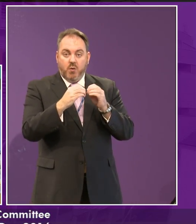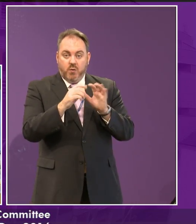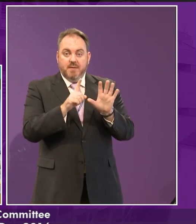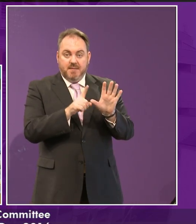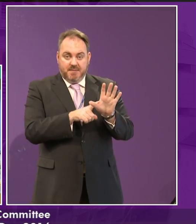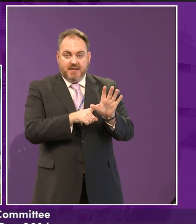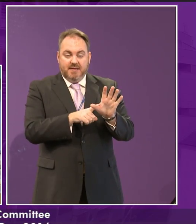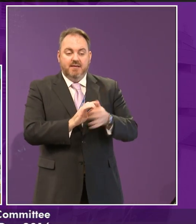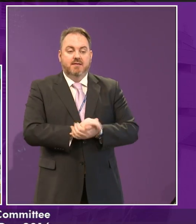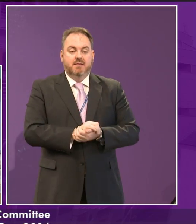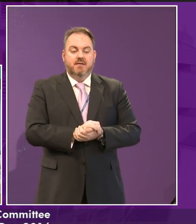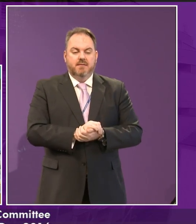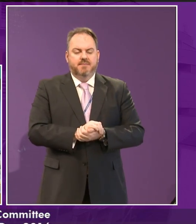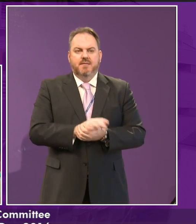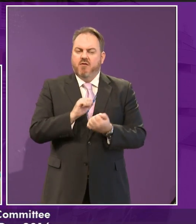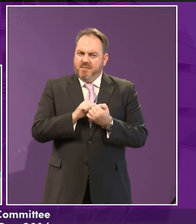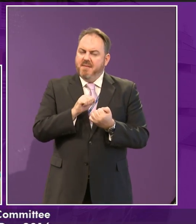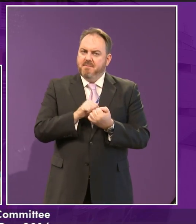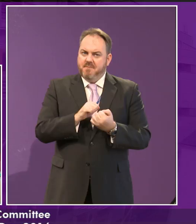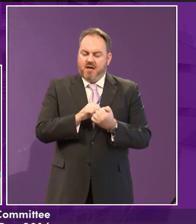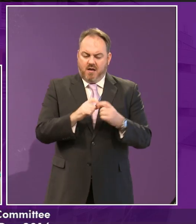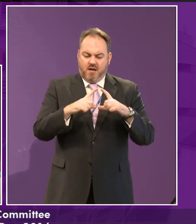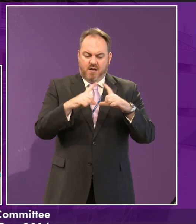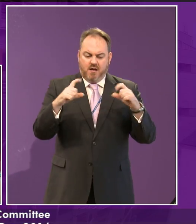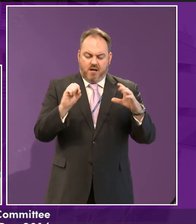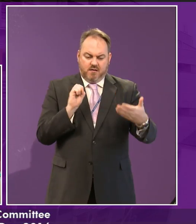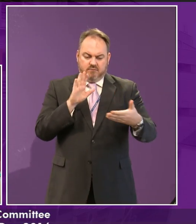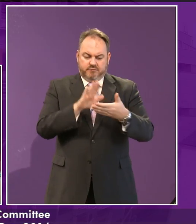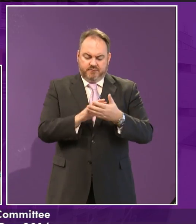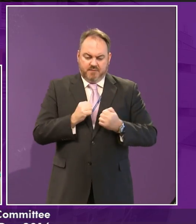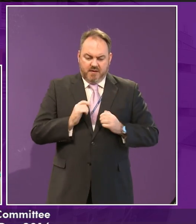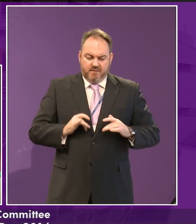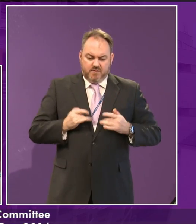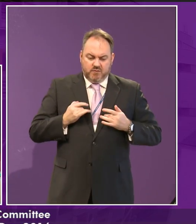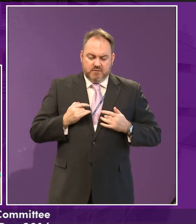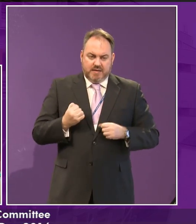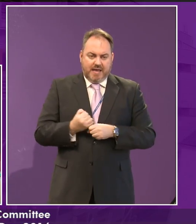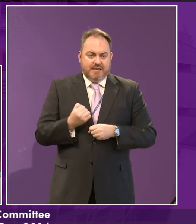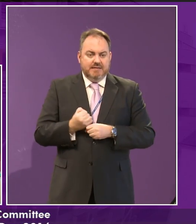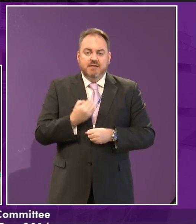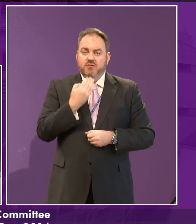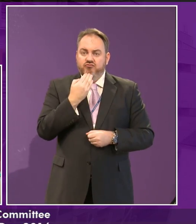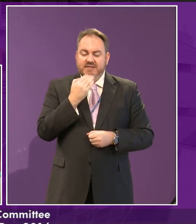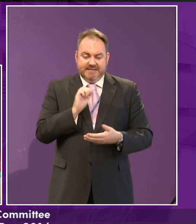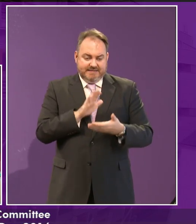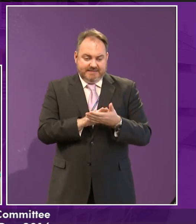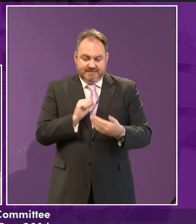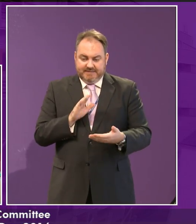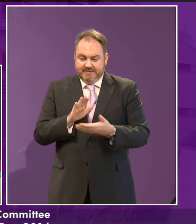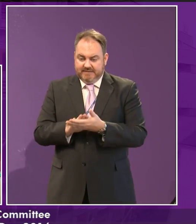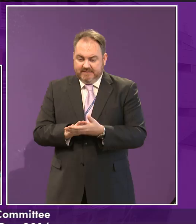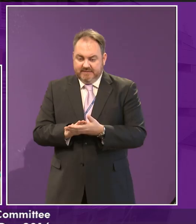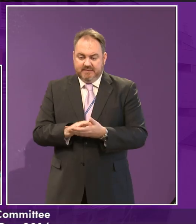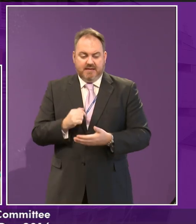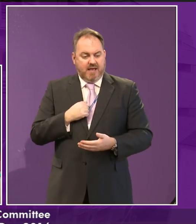I, when we were doing the cards, I only did green. Green was for stuff that are good